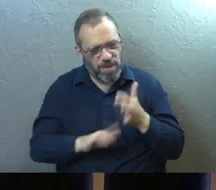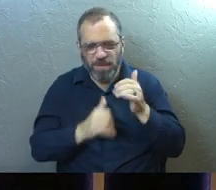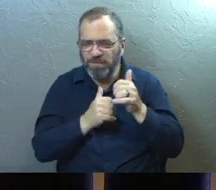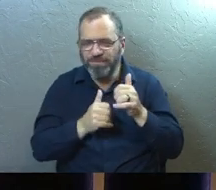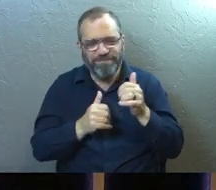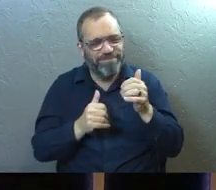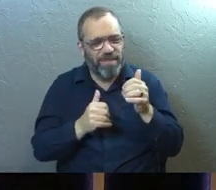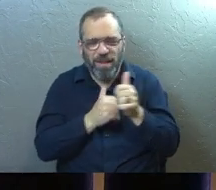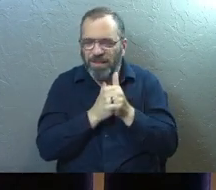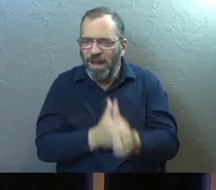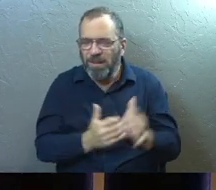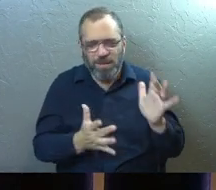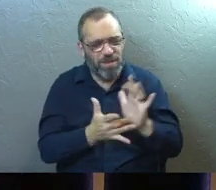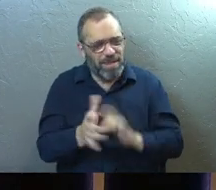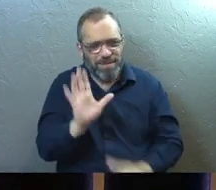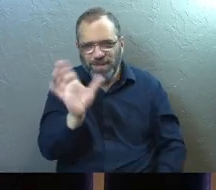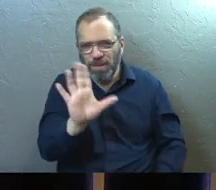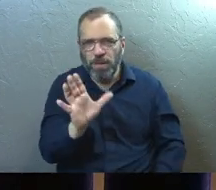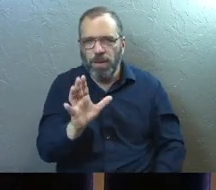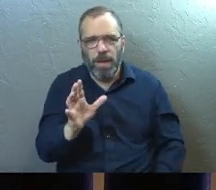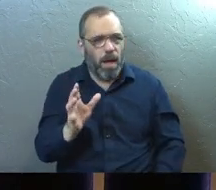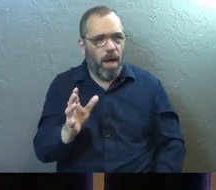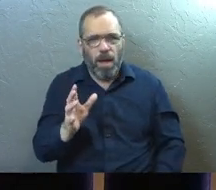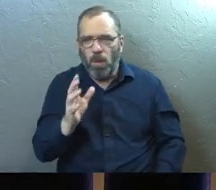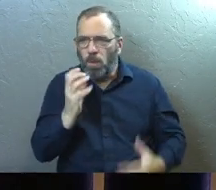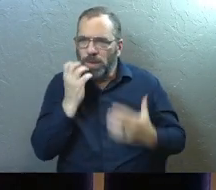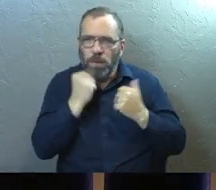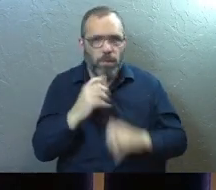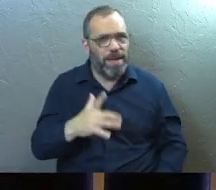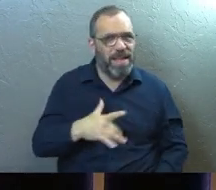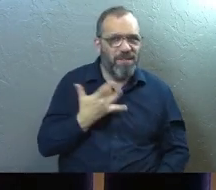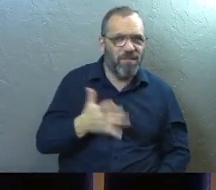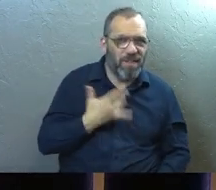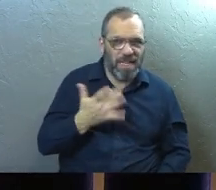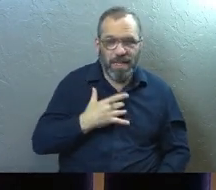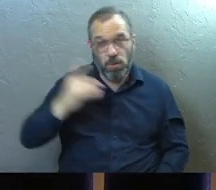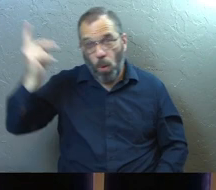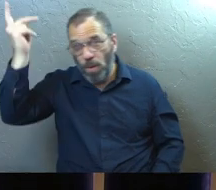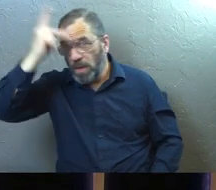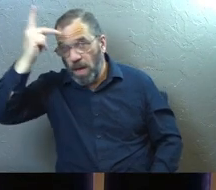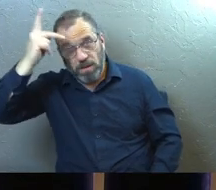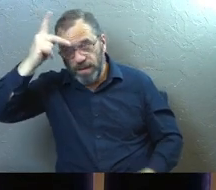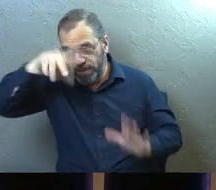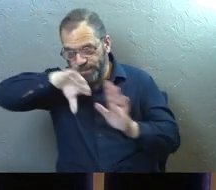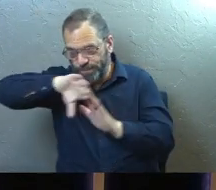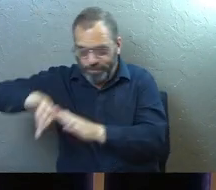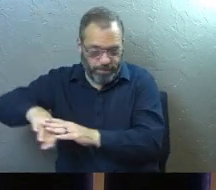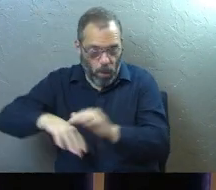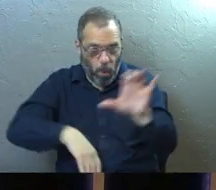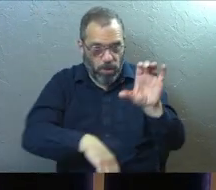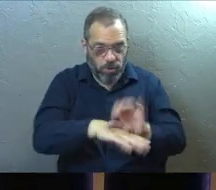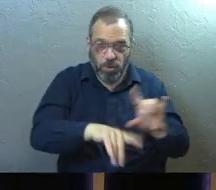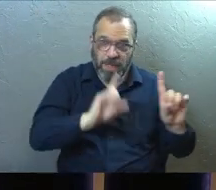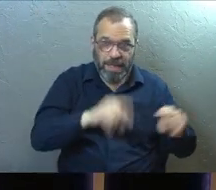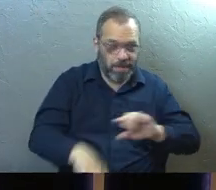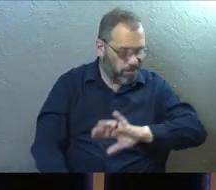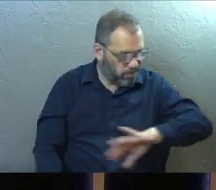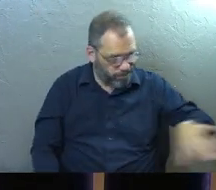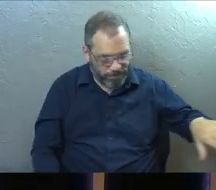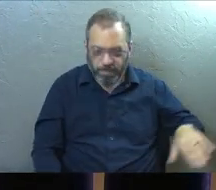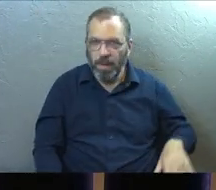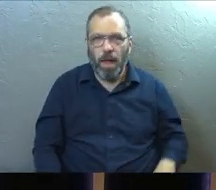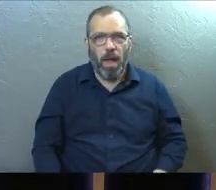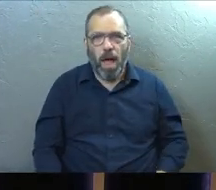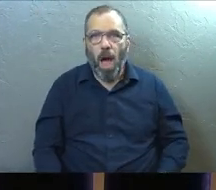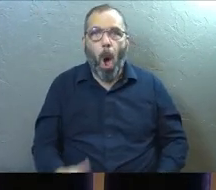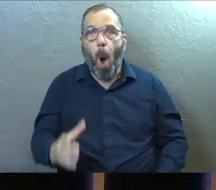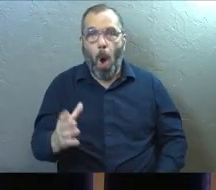We don't just embrace feelings or philosophy or a church attendance. We